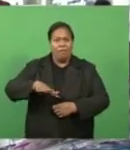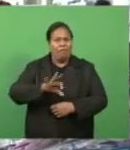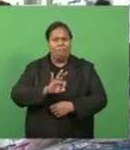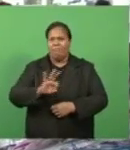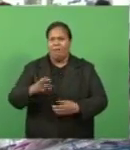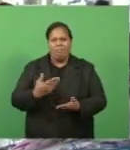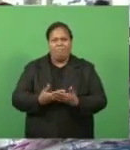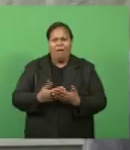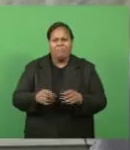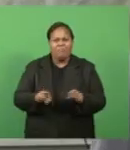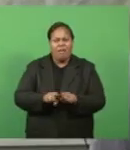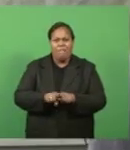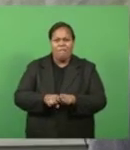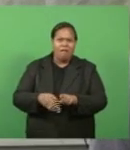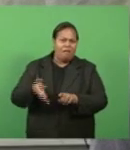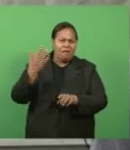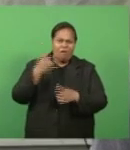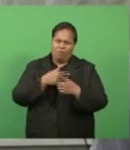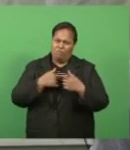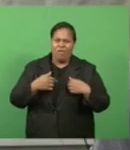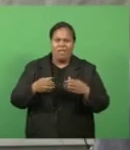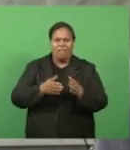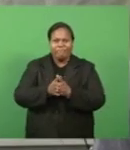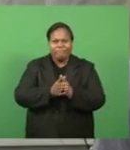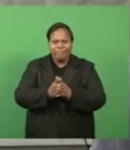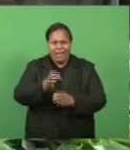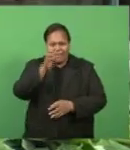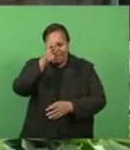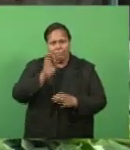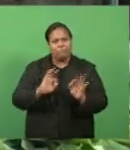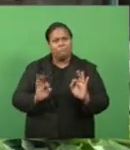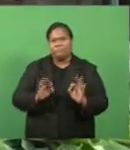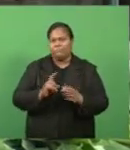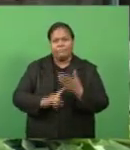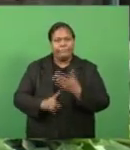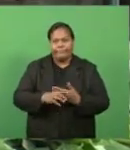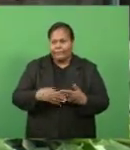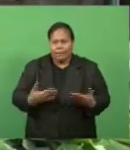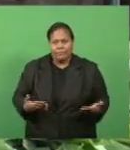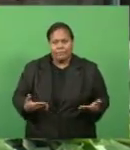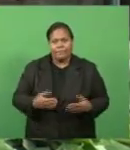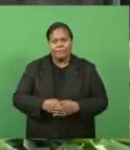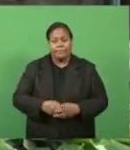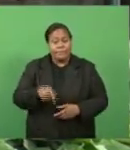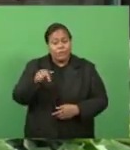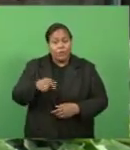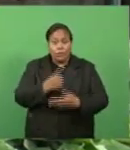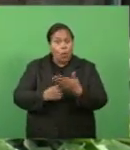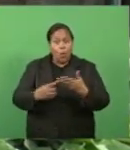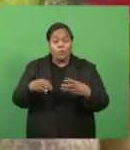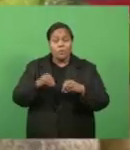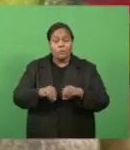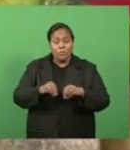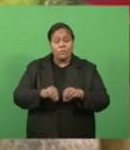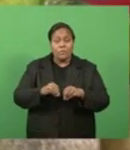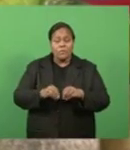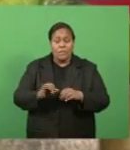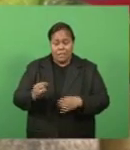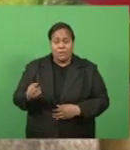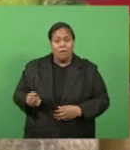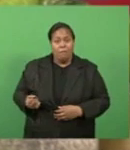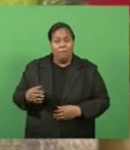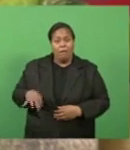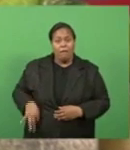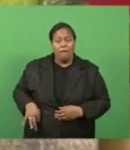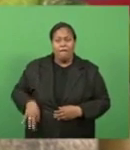demand that we want from the market. This is the only source of income for many of these vendors, who